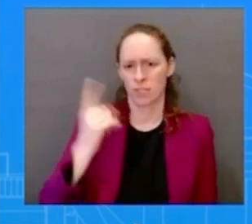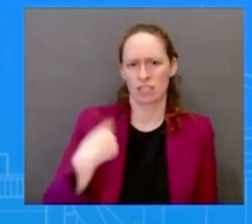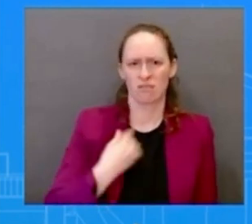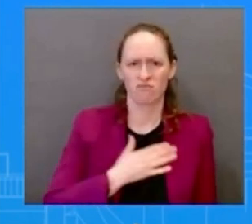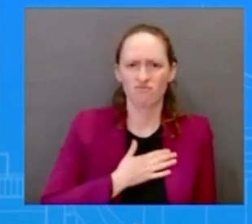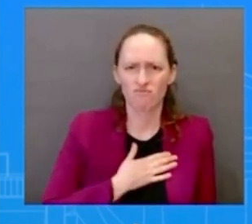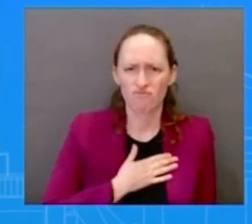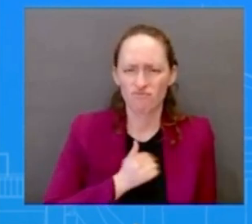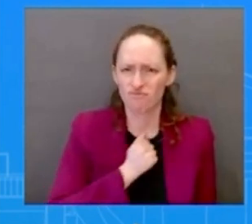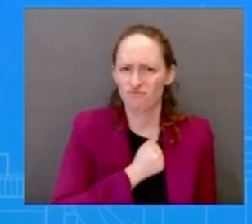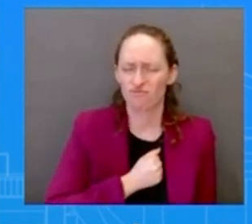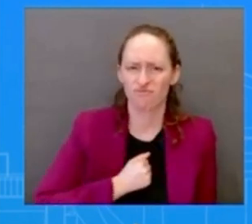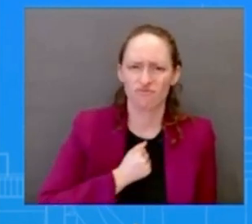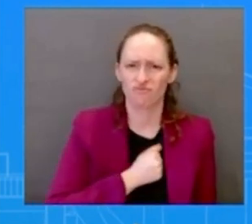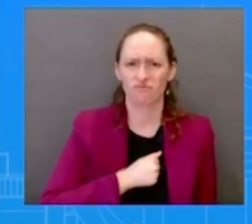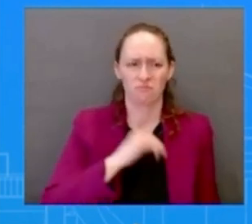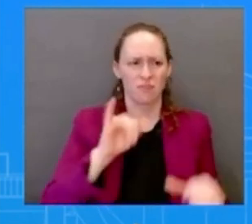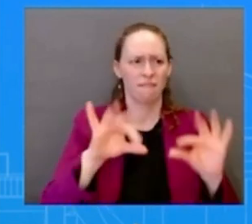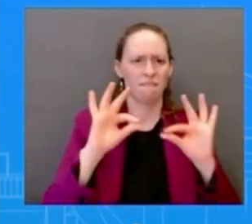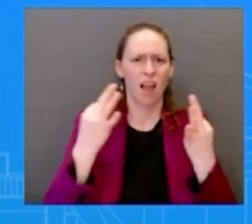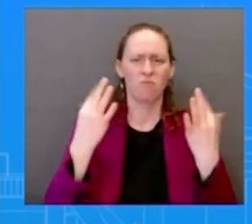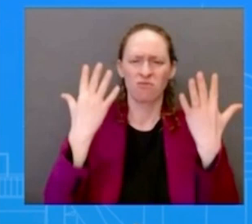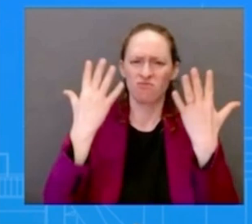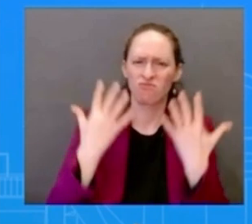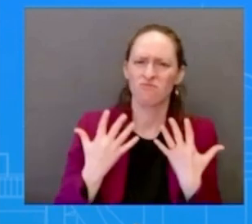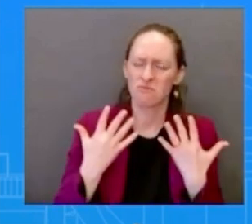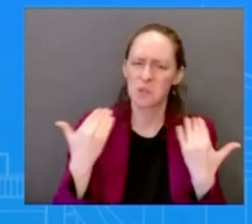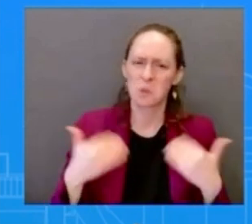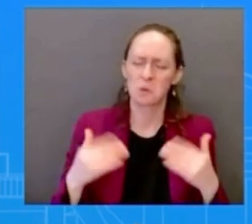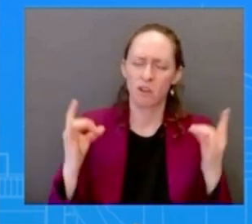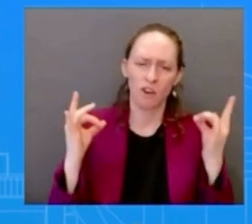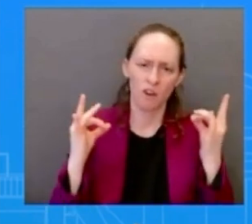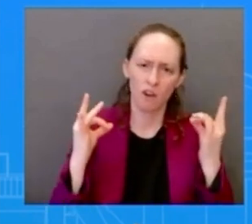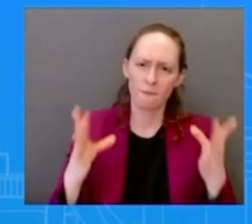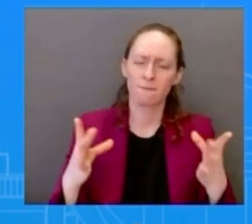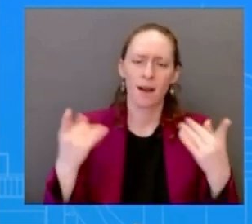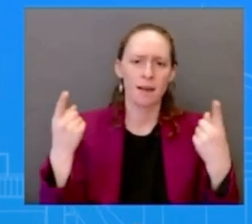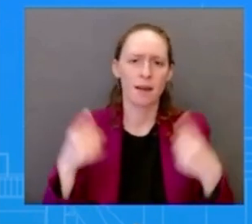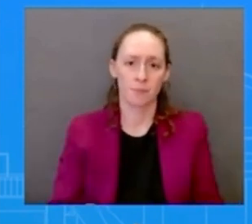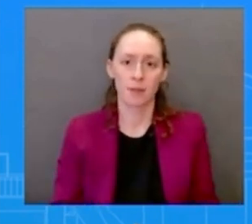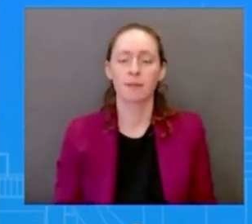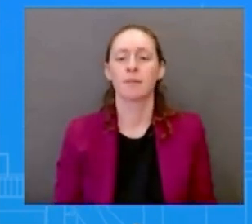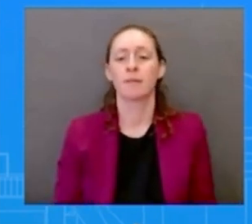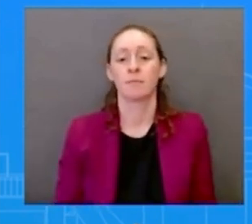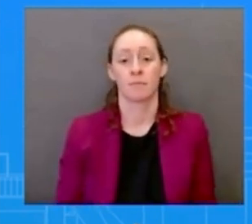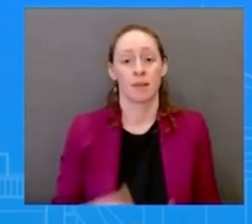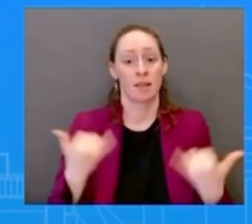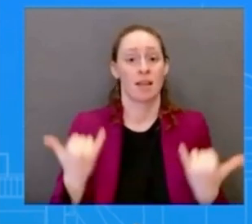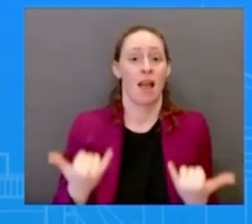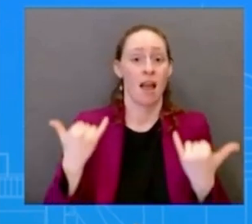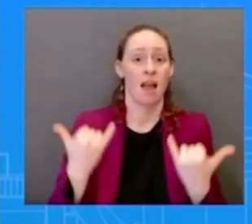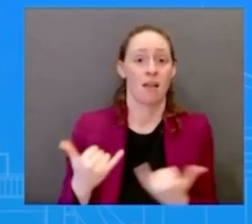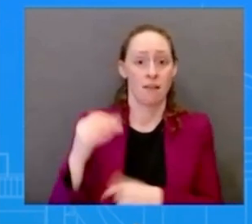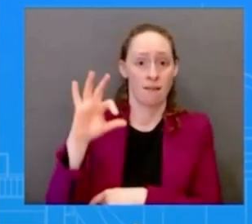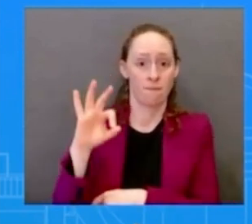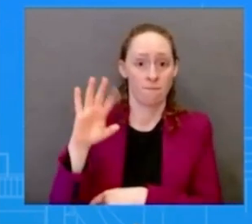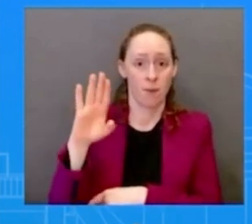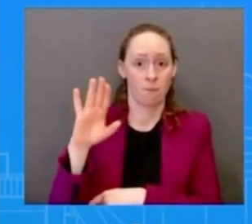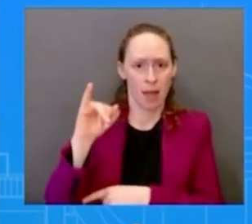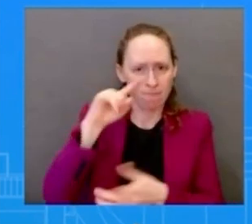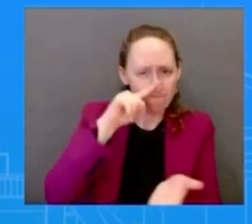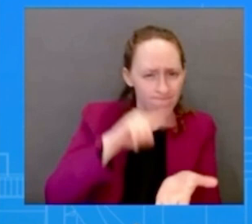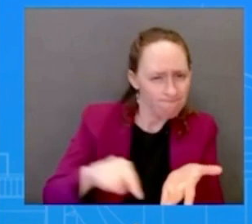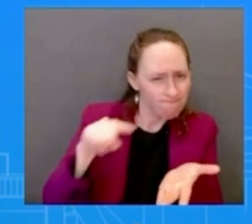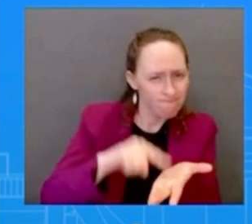the news here but because um because there's an fbi investigation underway there's very little that we can say uh we gotta